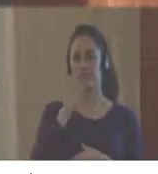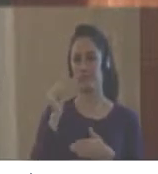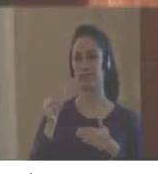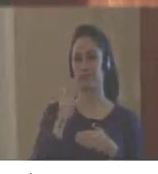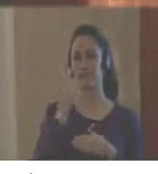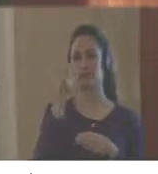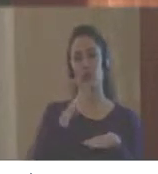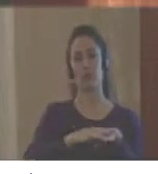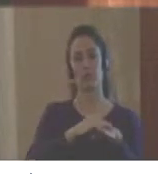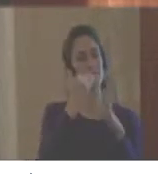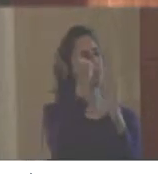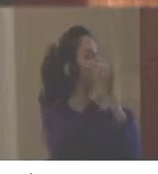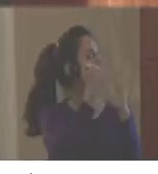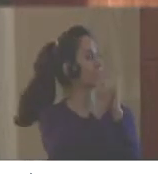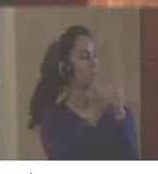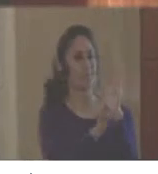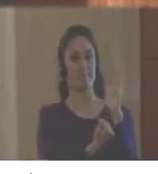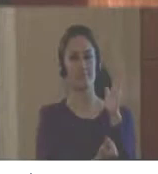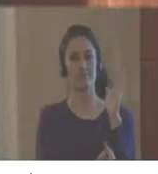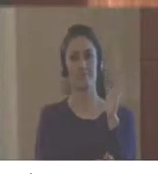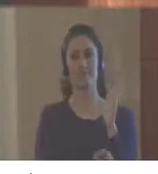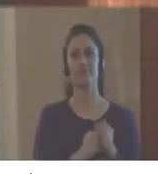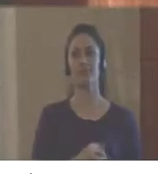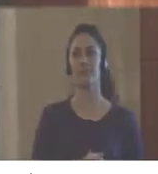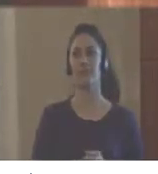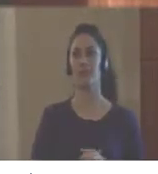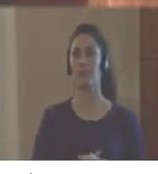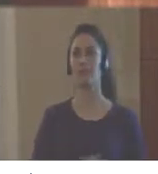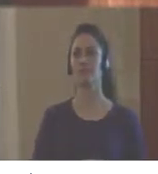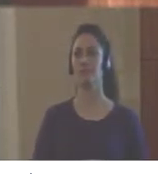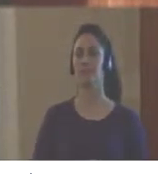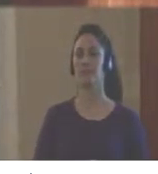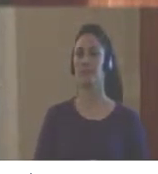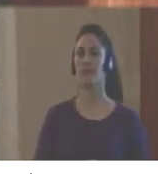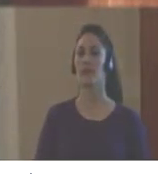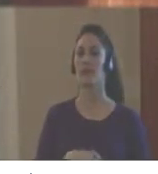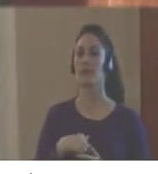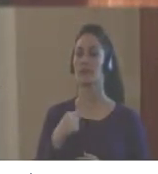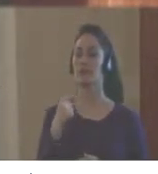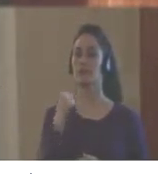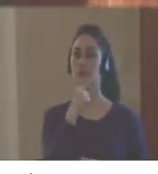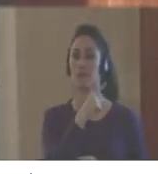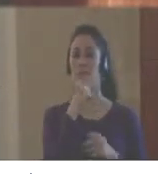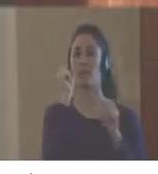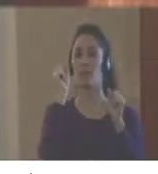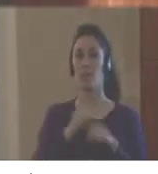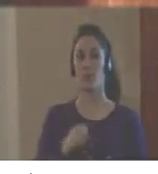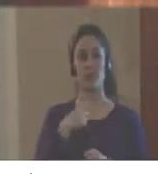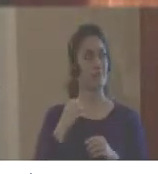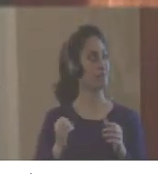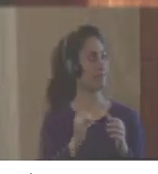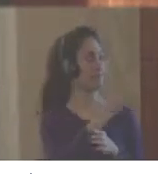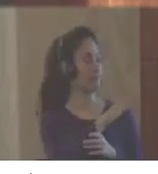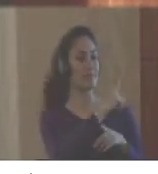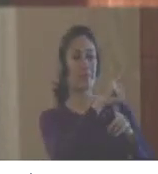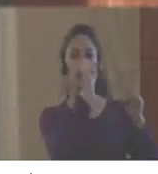see the kind of indicators that are part of this index. And so – and in this presentation,